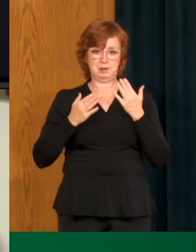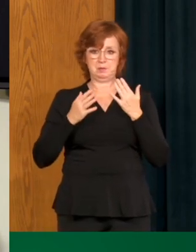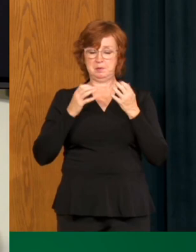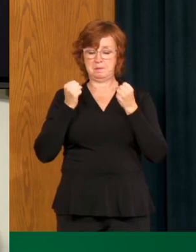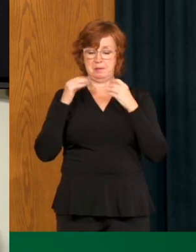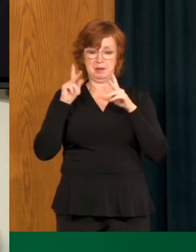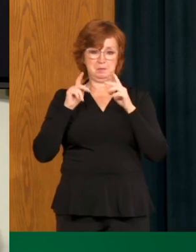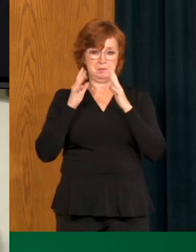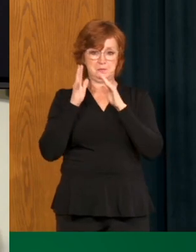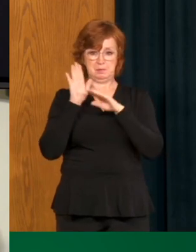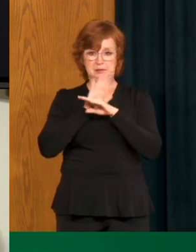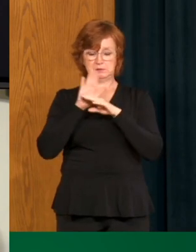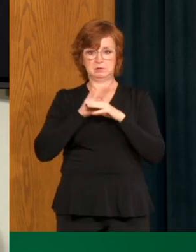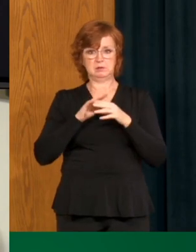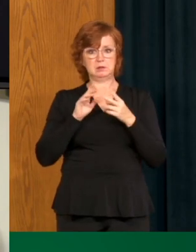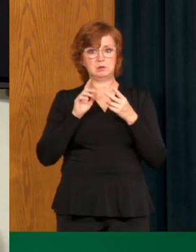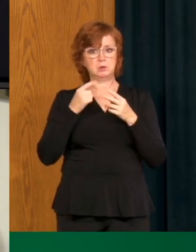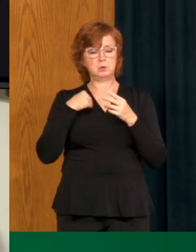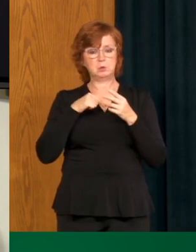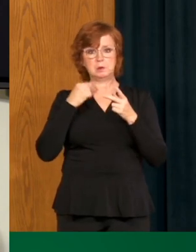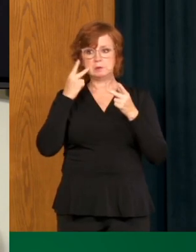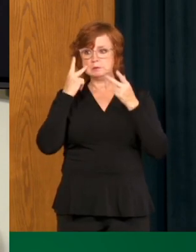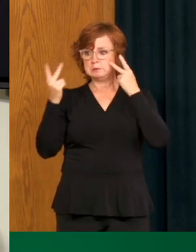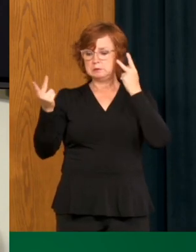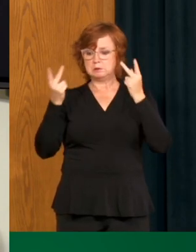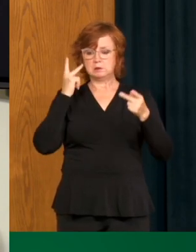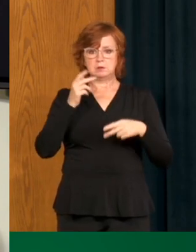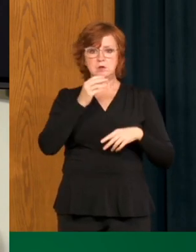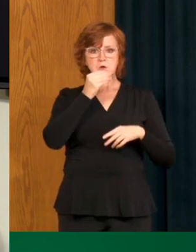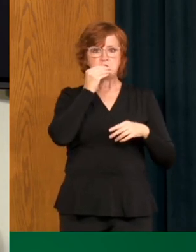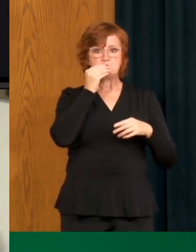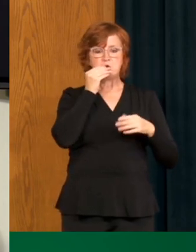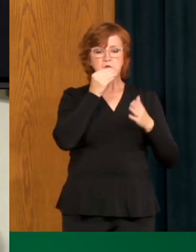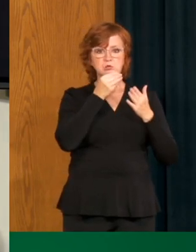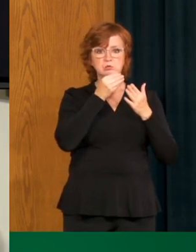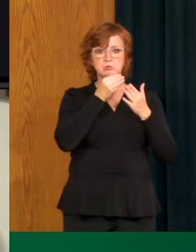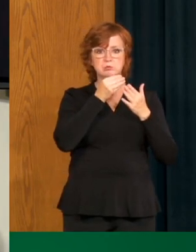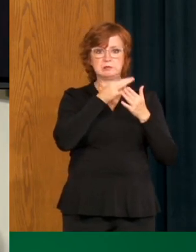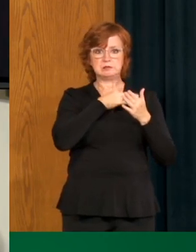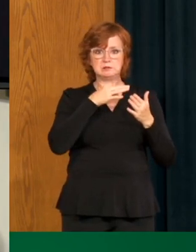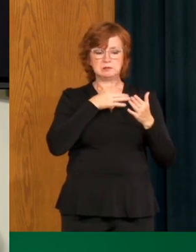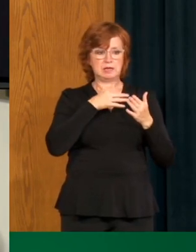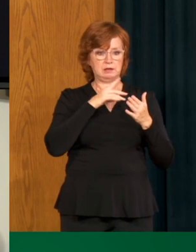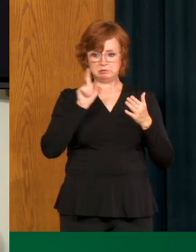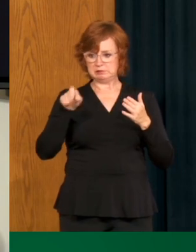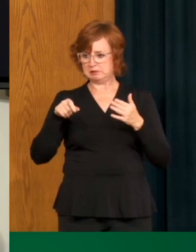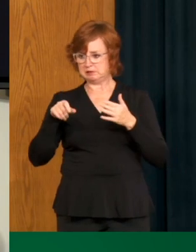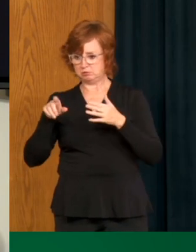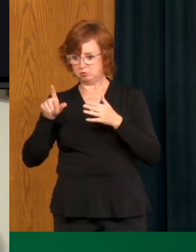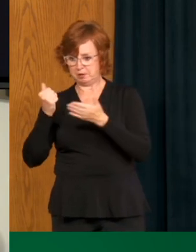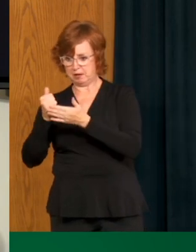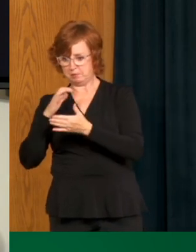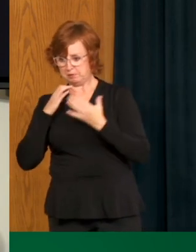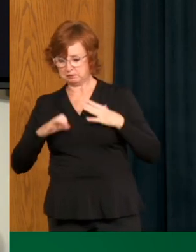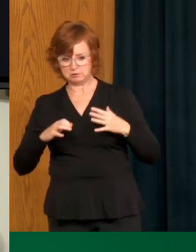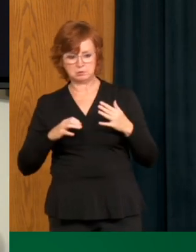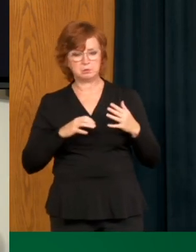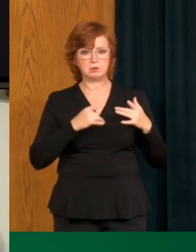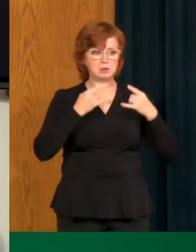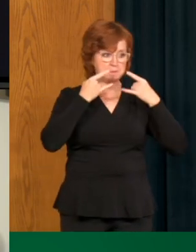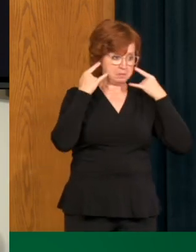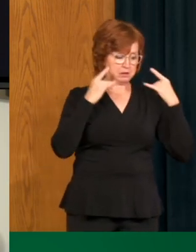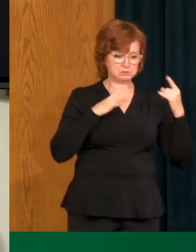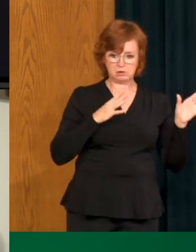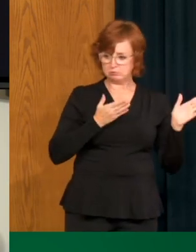had, uh, concerned grocery, uh, uh, who will come forward to help someone who needs a bit of help. So it is important to be